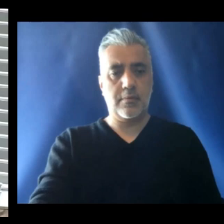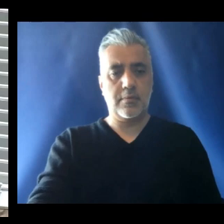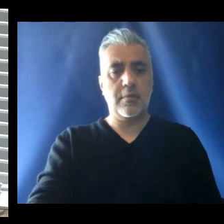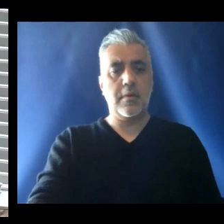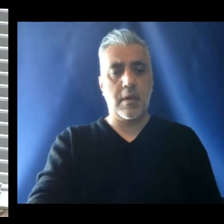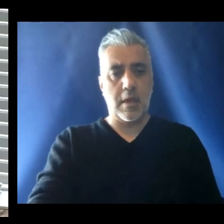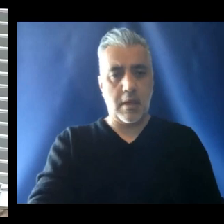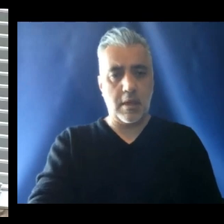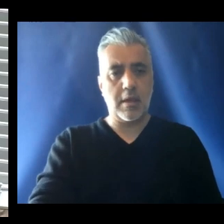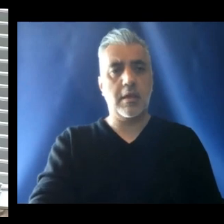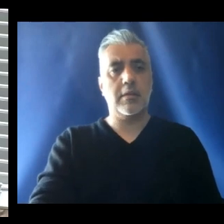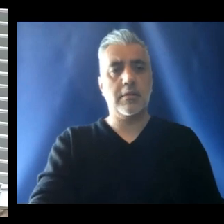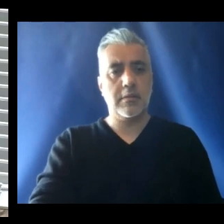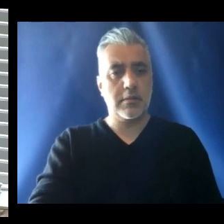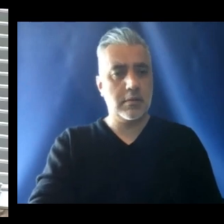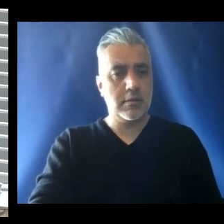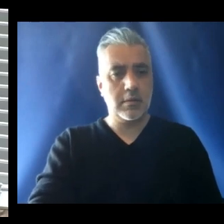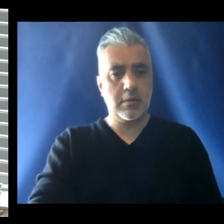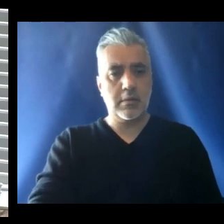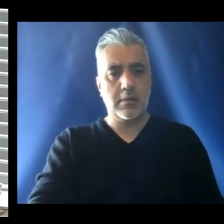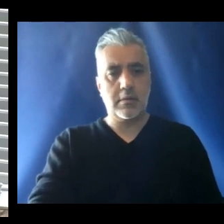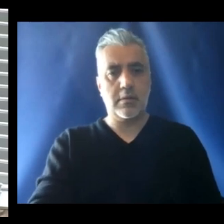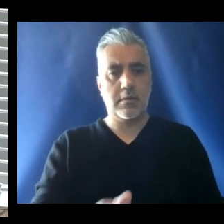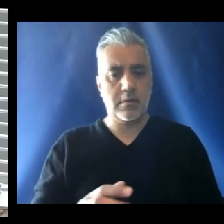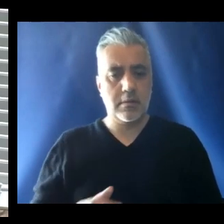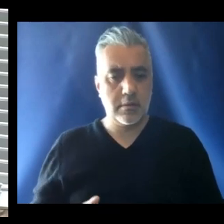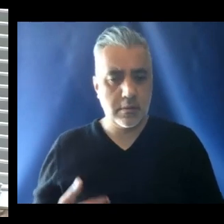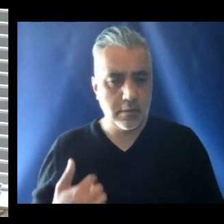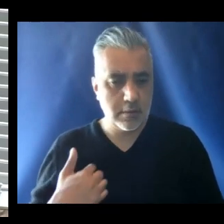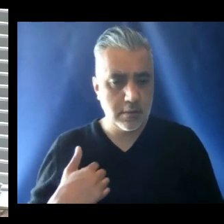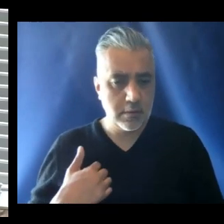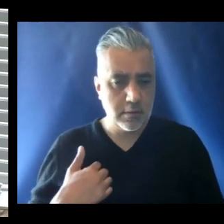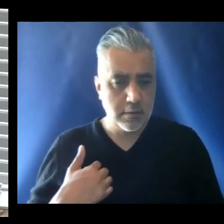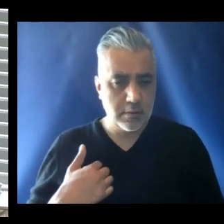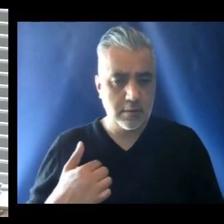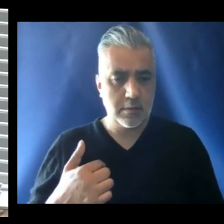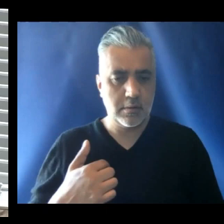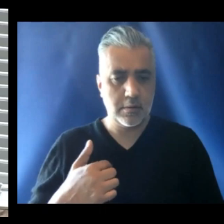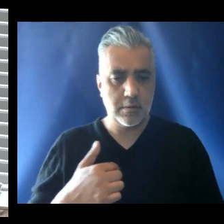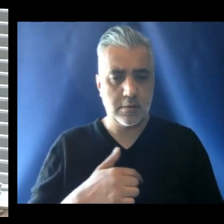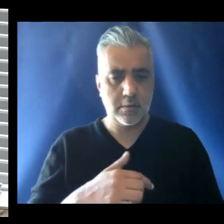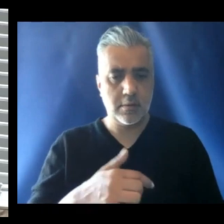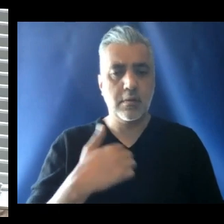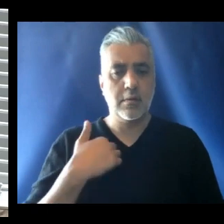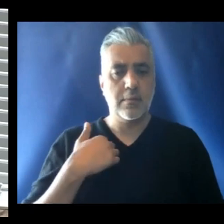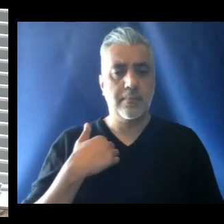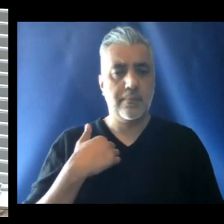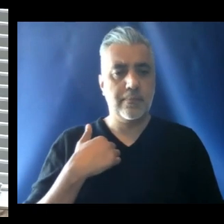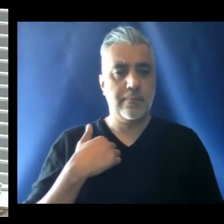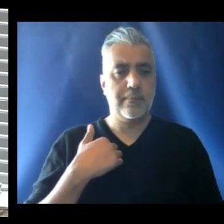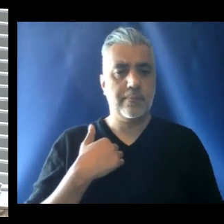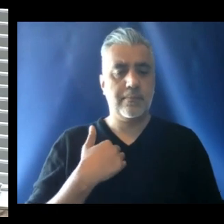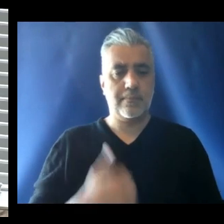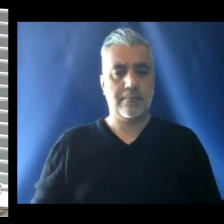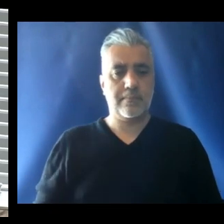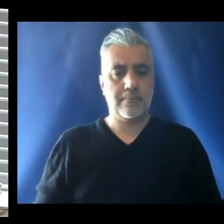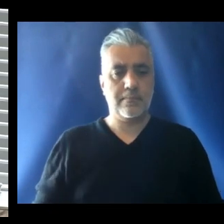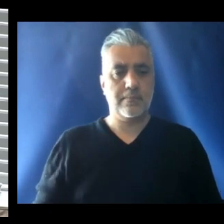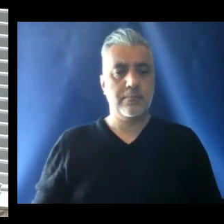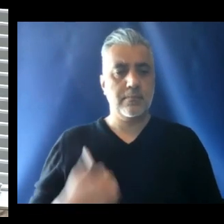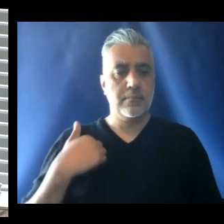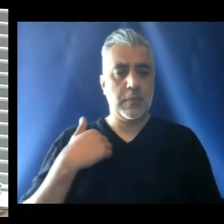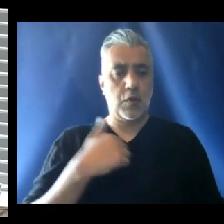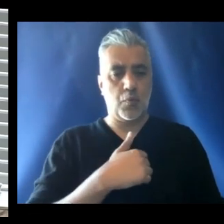And wishes everyone a lovely Sunday. Please do not forget to pray for me.